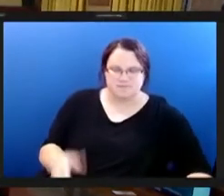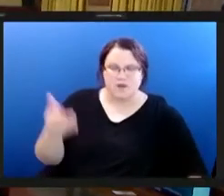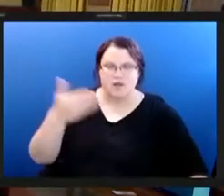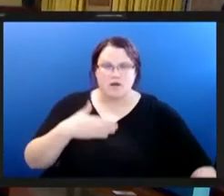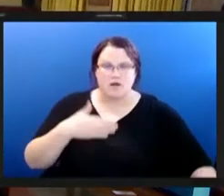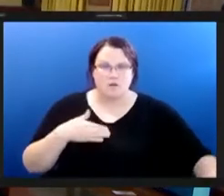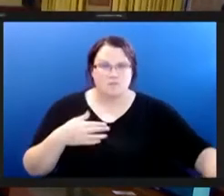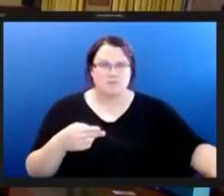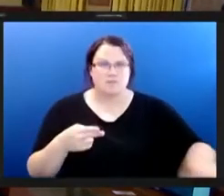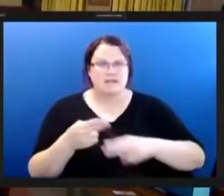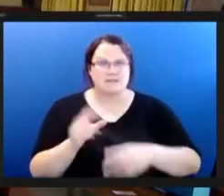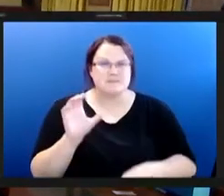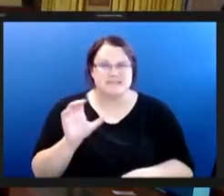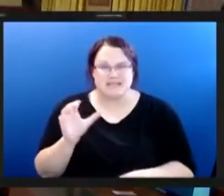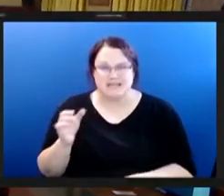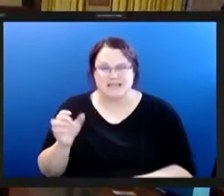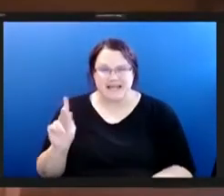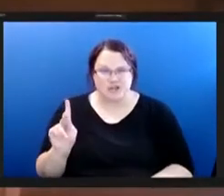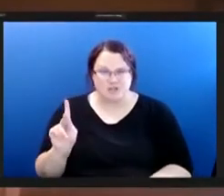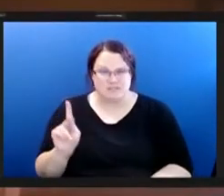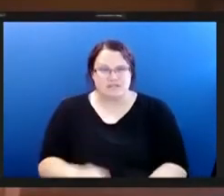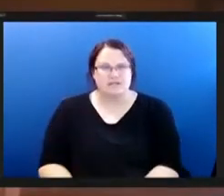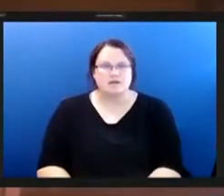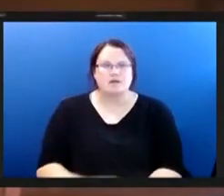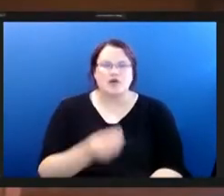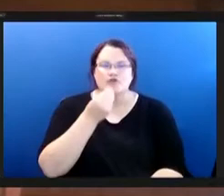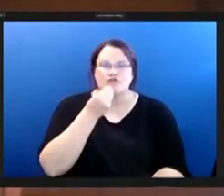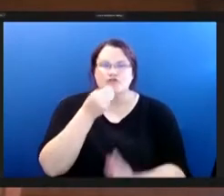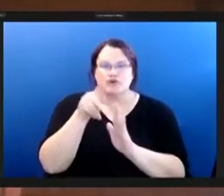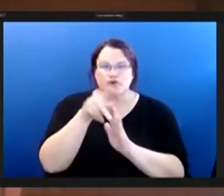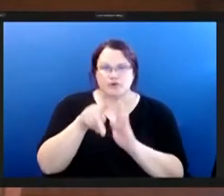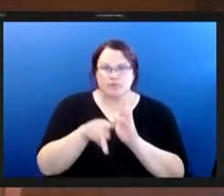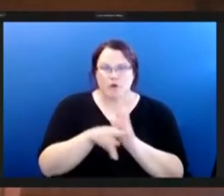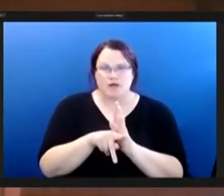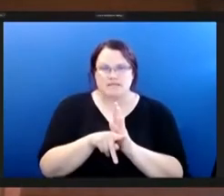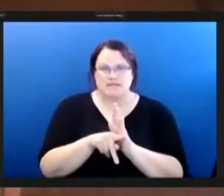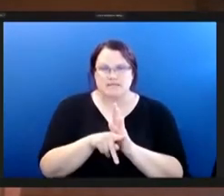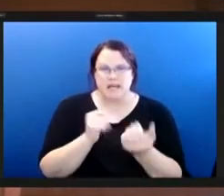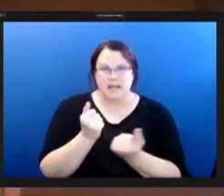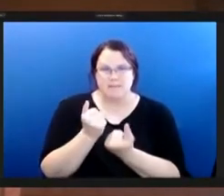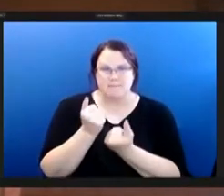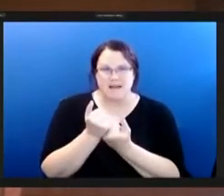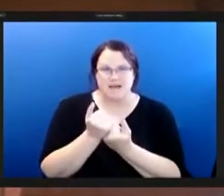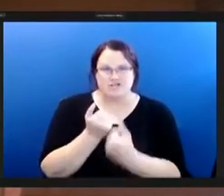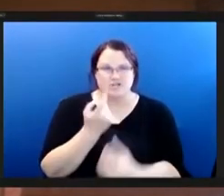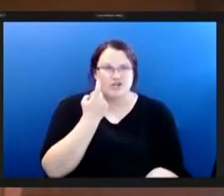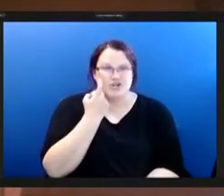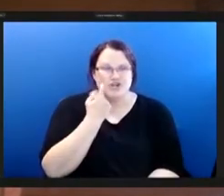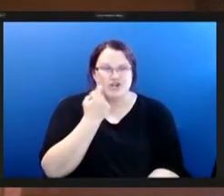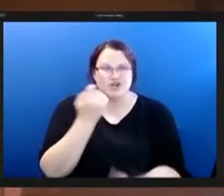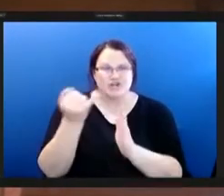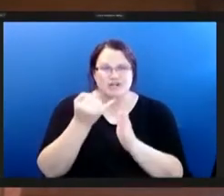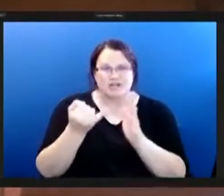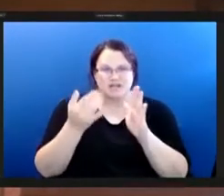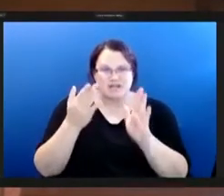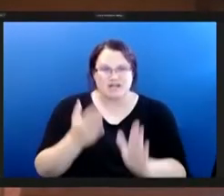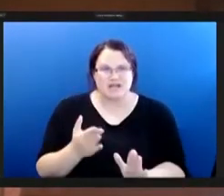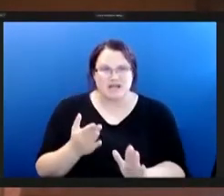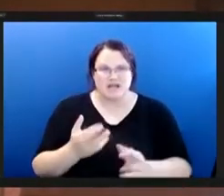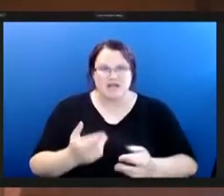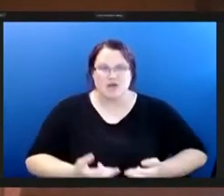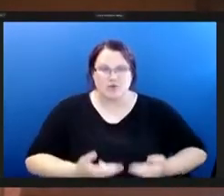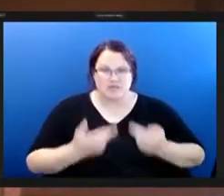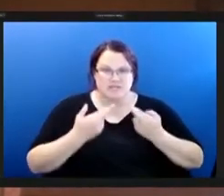cynthia kenderson i am a food policy ambassador and currently an artist and resident in the heel